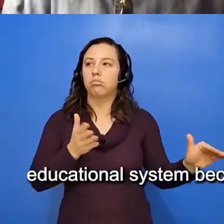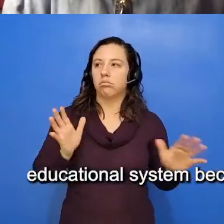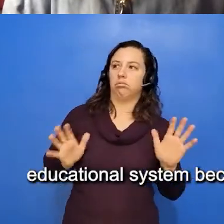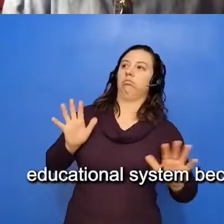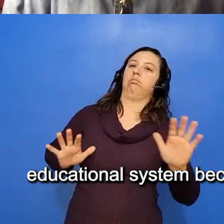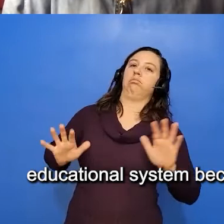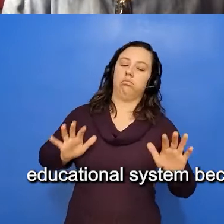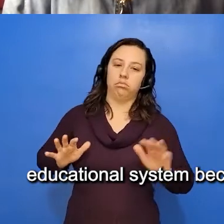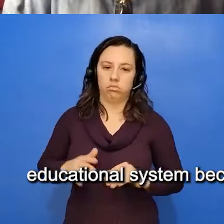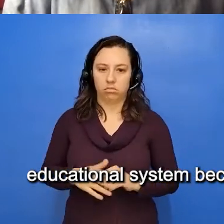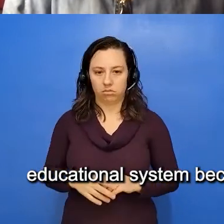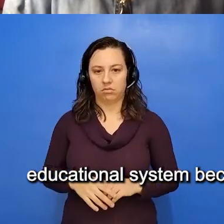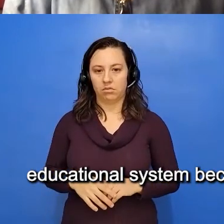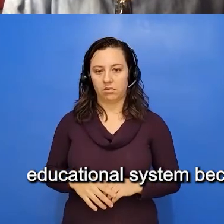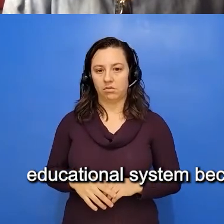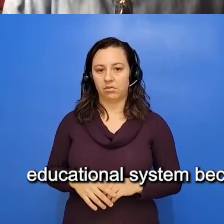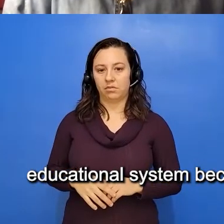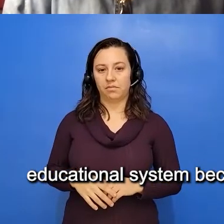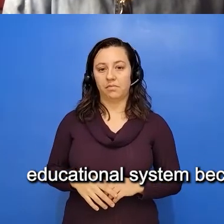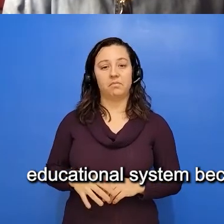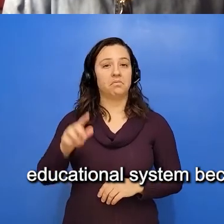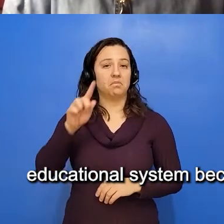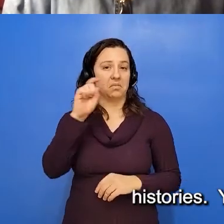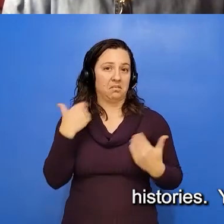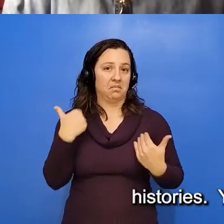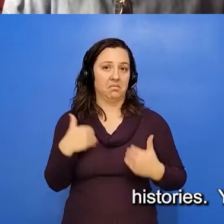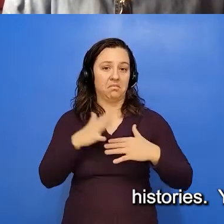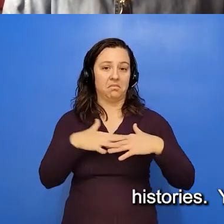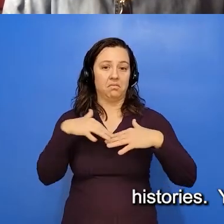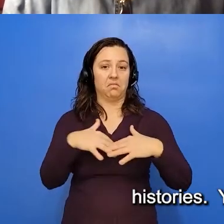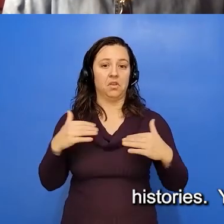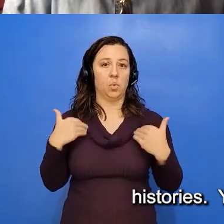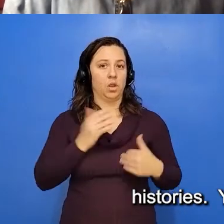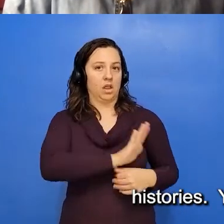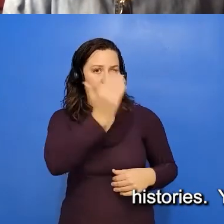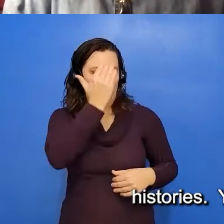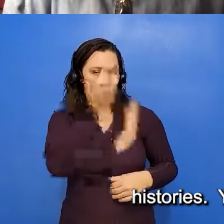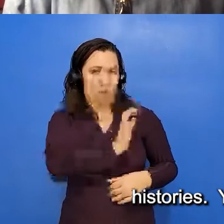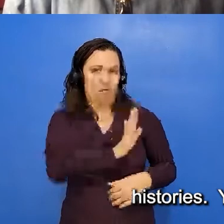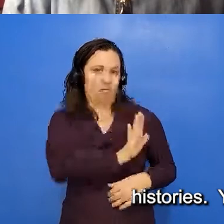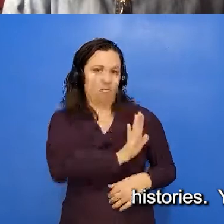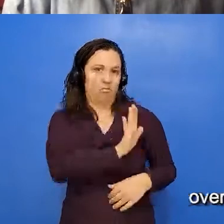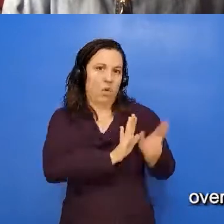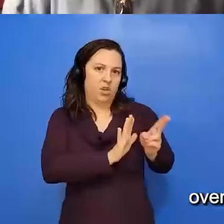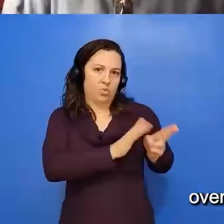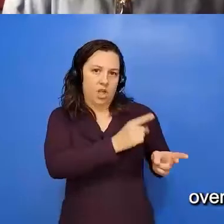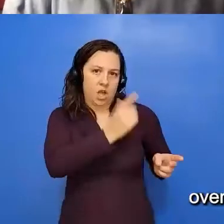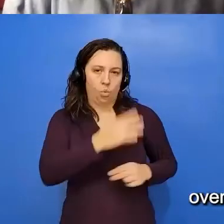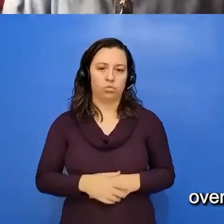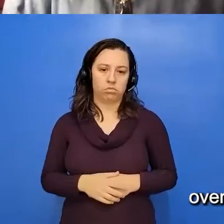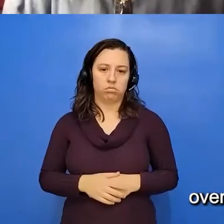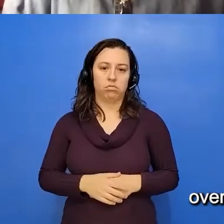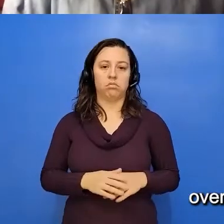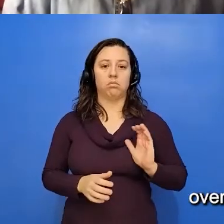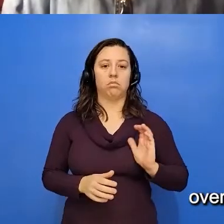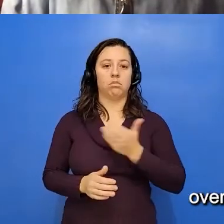educational system, because as Native youth, they know their own histories. You know, our family, there were